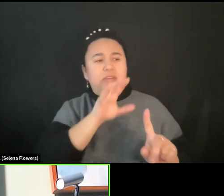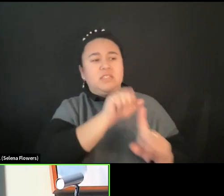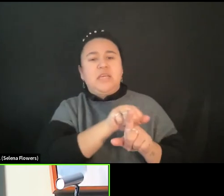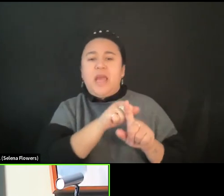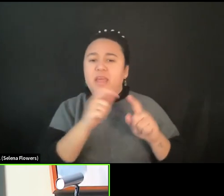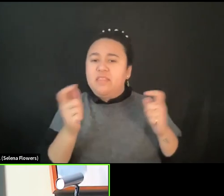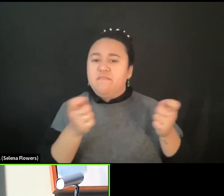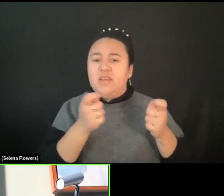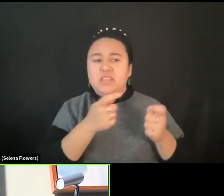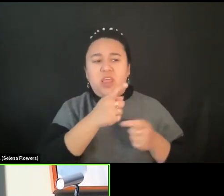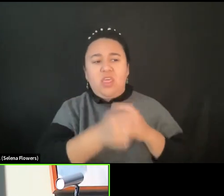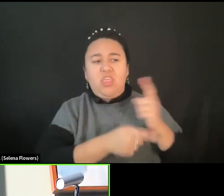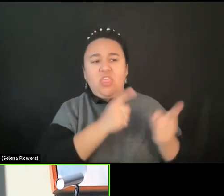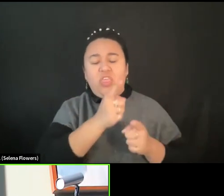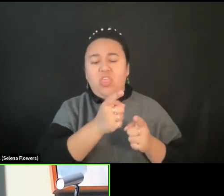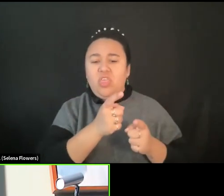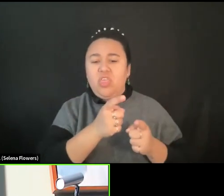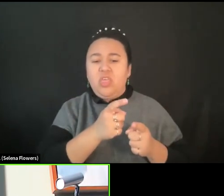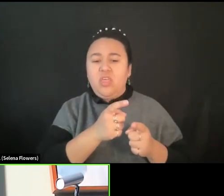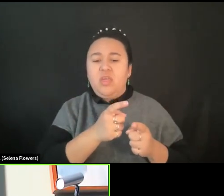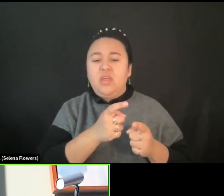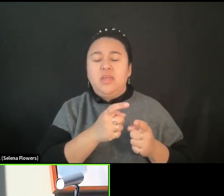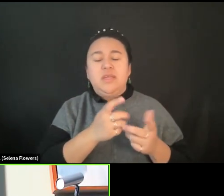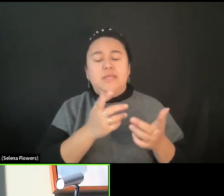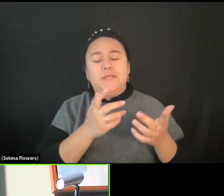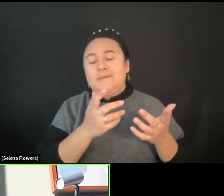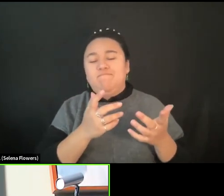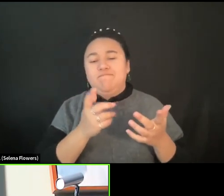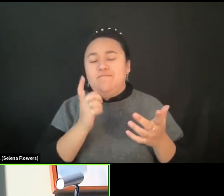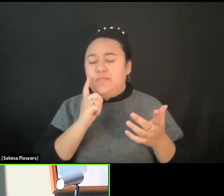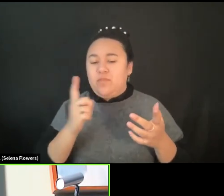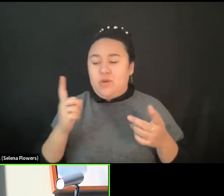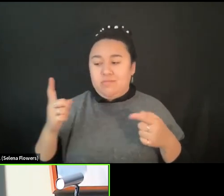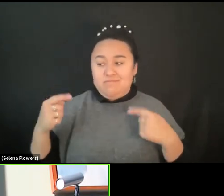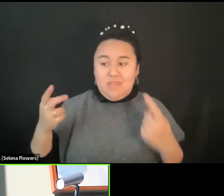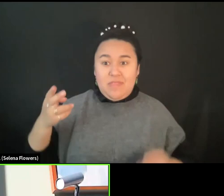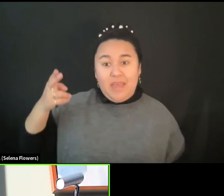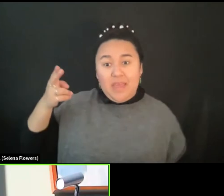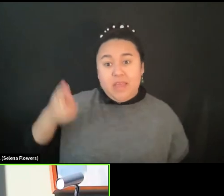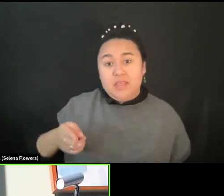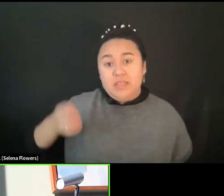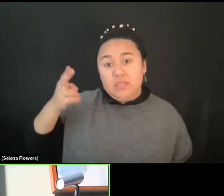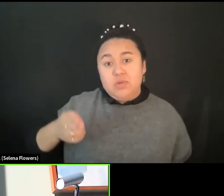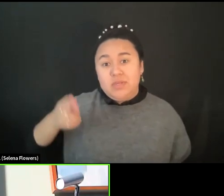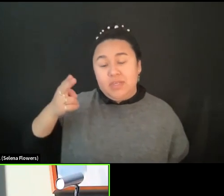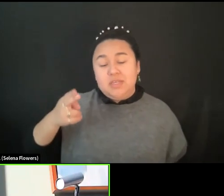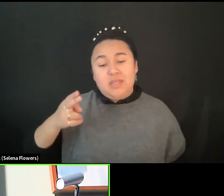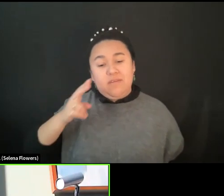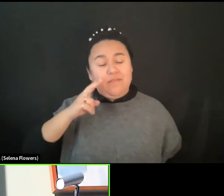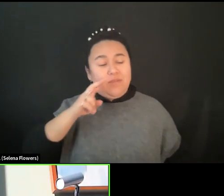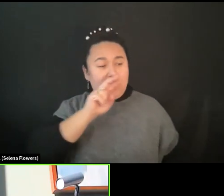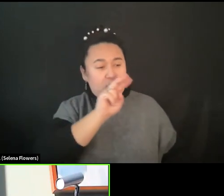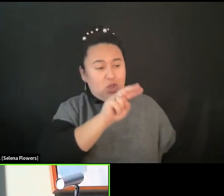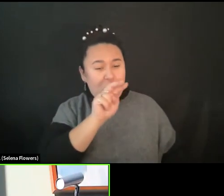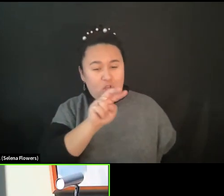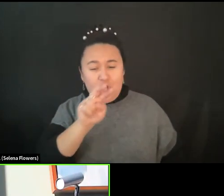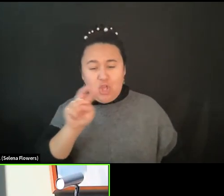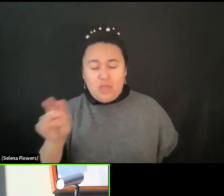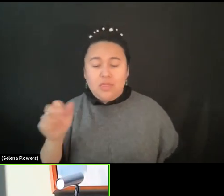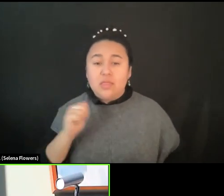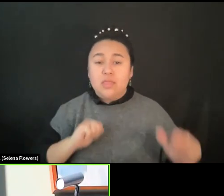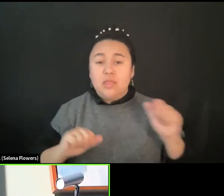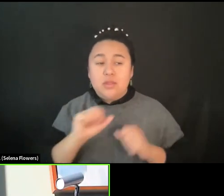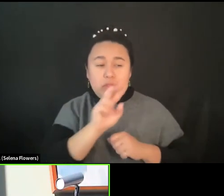and it became a chaos. So, in the course of the Iranian history, when you look at the Iranian theater,